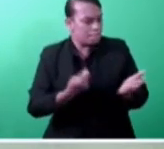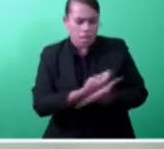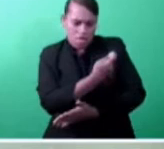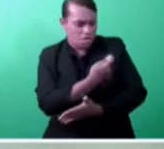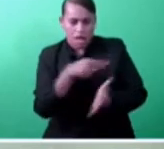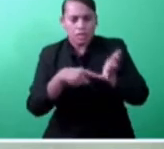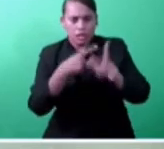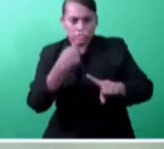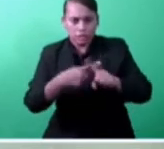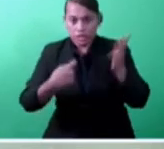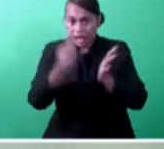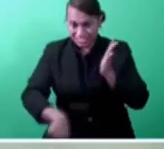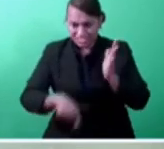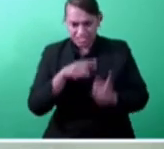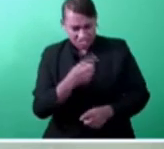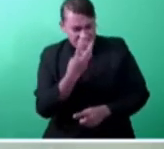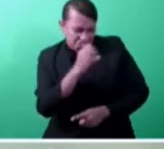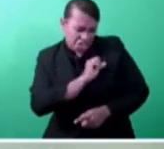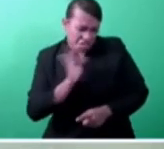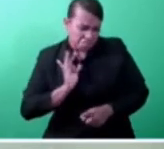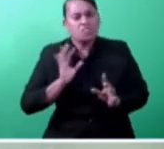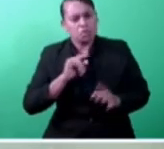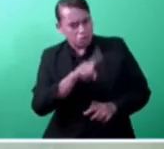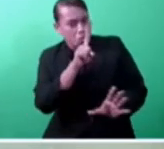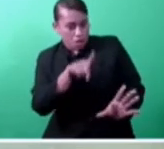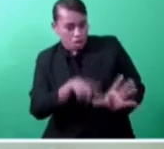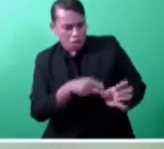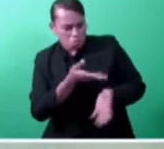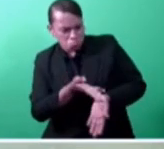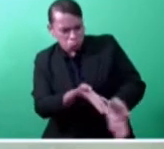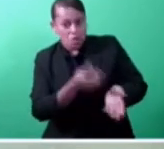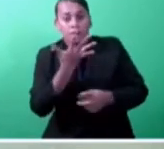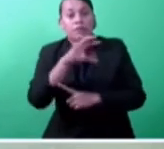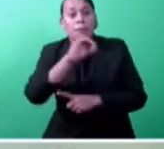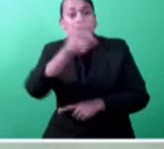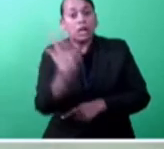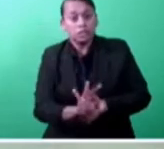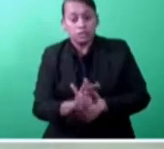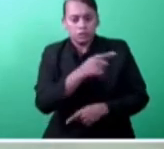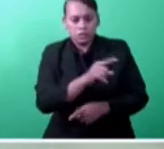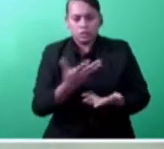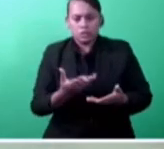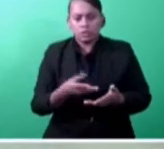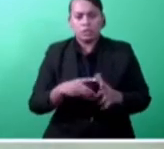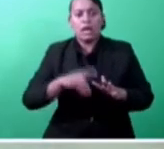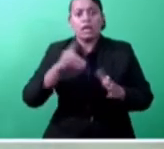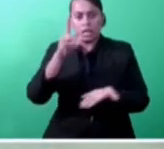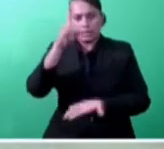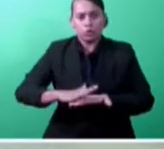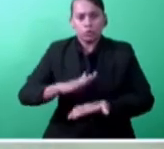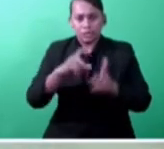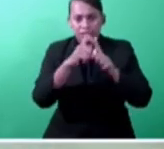with one to three employees are given a 50% discount when renewing the business licenses. Start